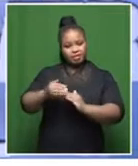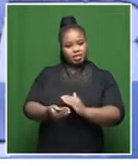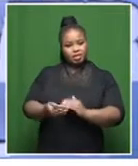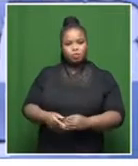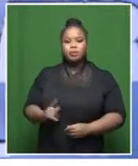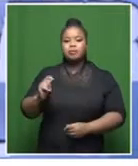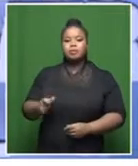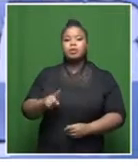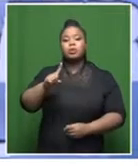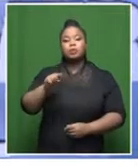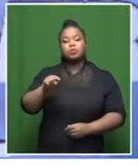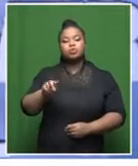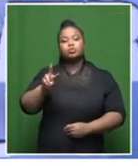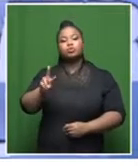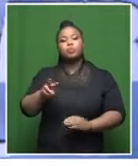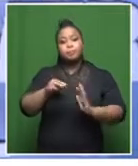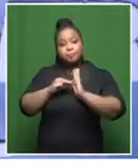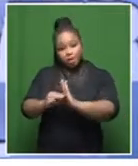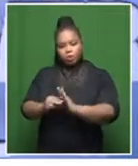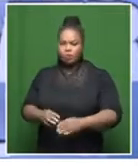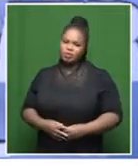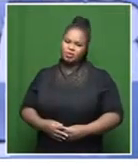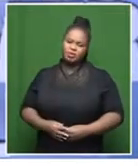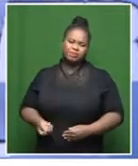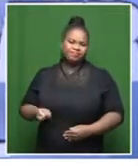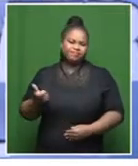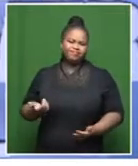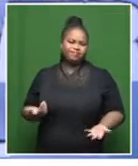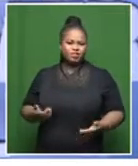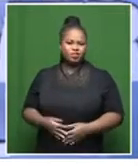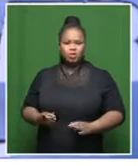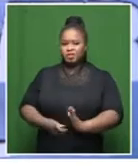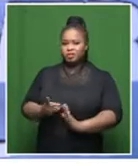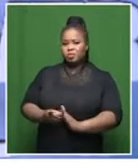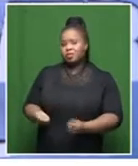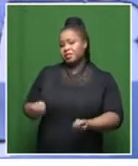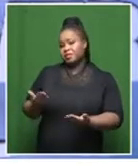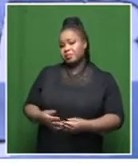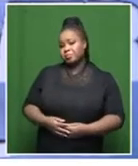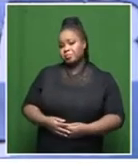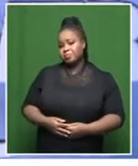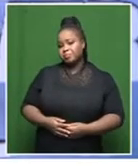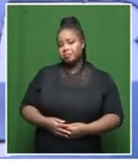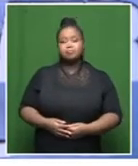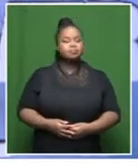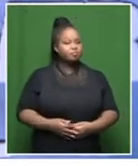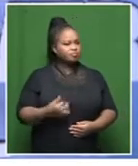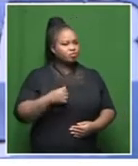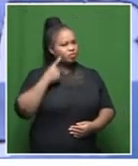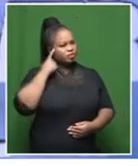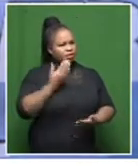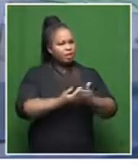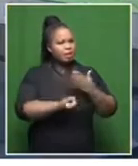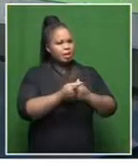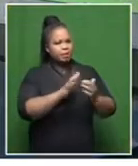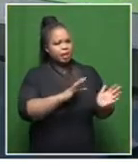We paid 1.2 million in utilities. So there's little left for developmental services. What can be done to